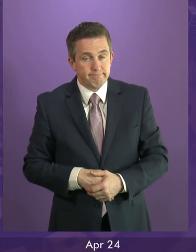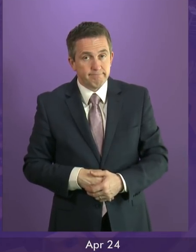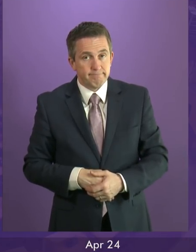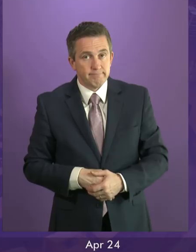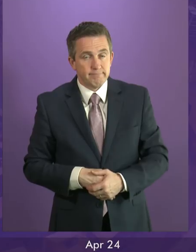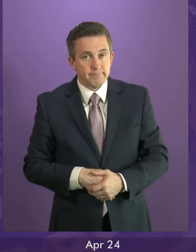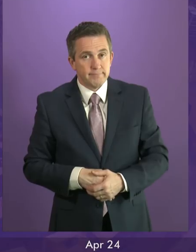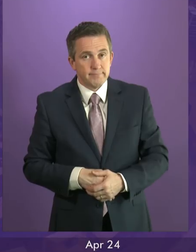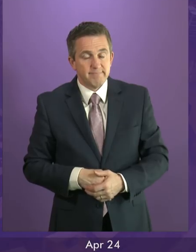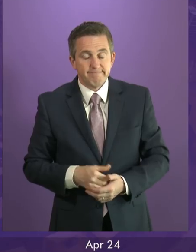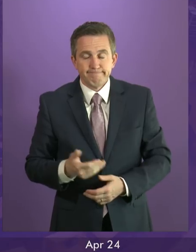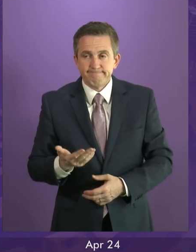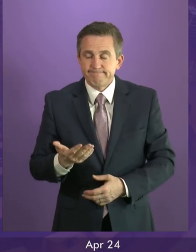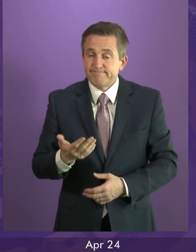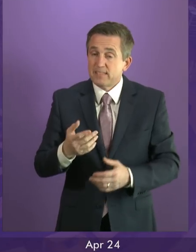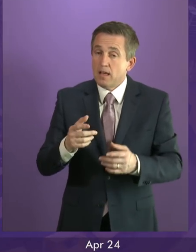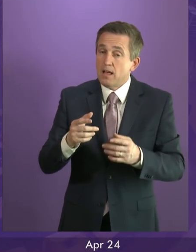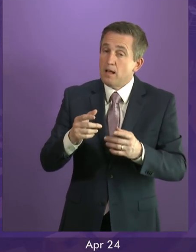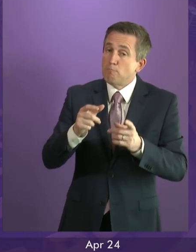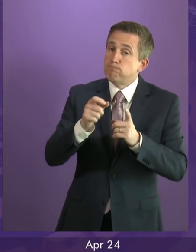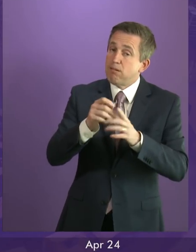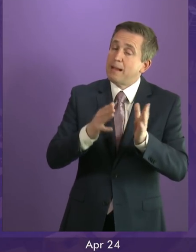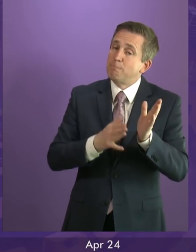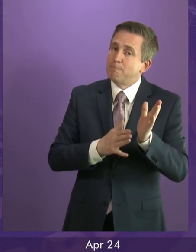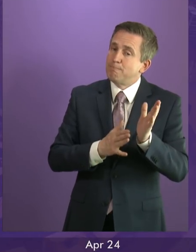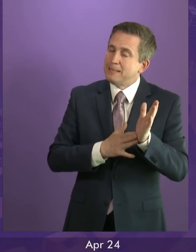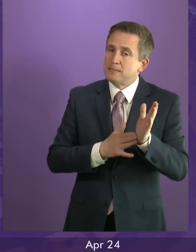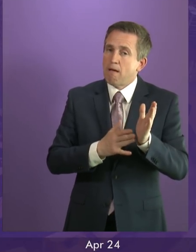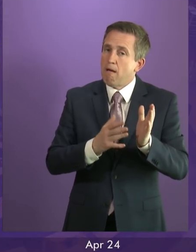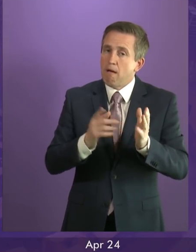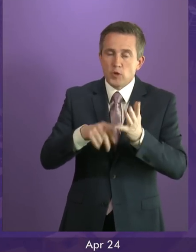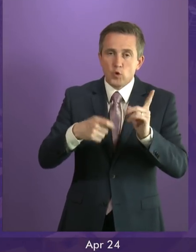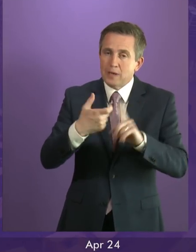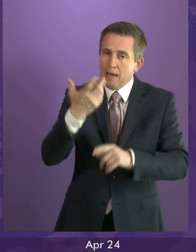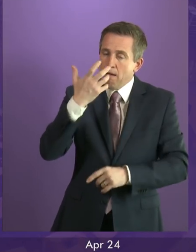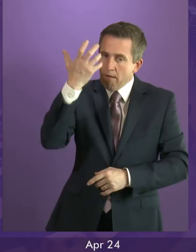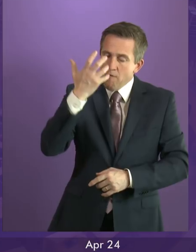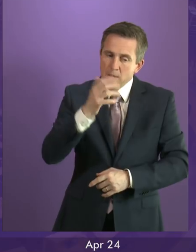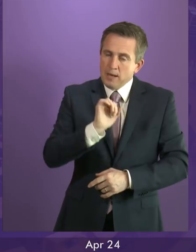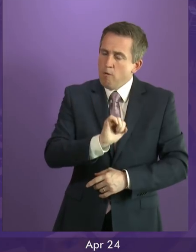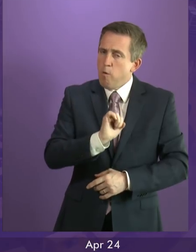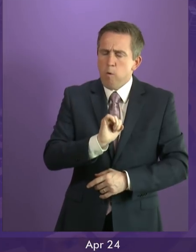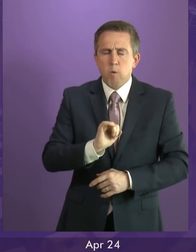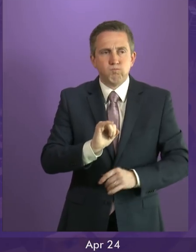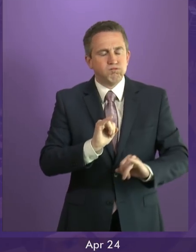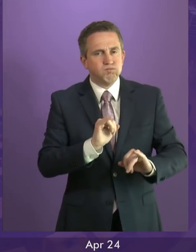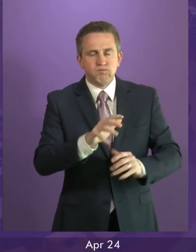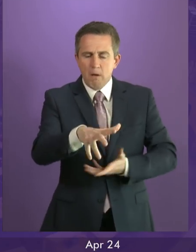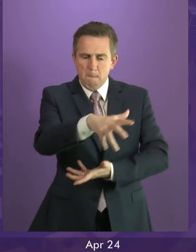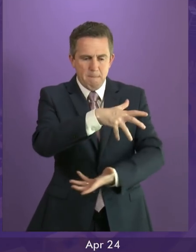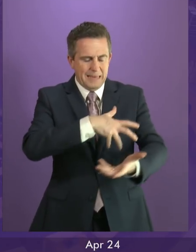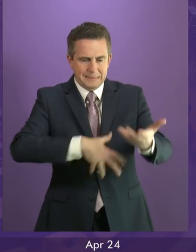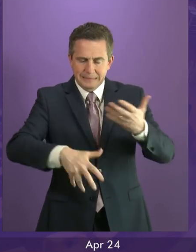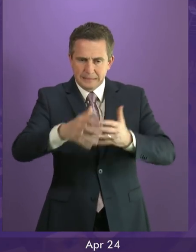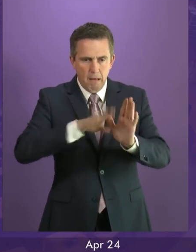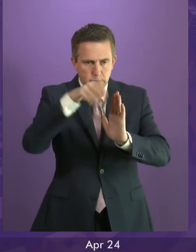Well, I have to say, I've got some sympathy with the Prime Minister and the UK Government because there is no denying that the utter mess that